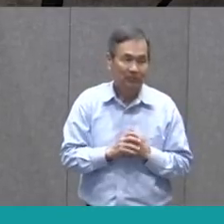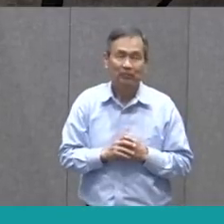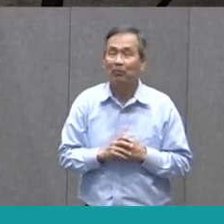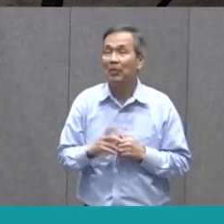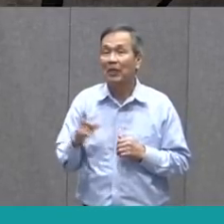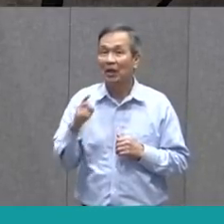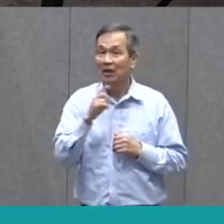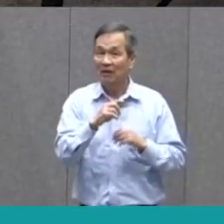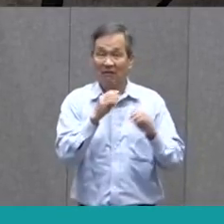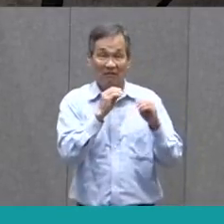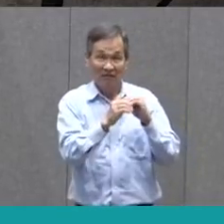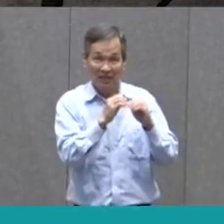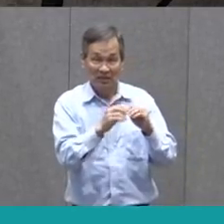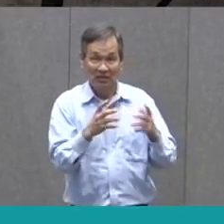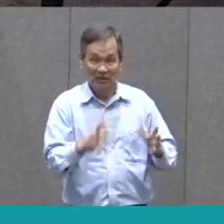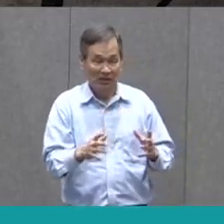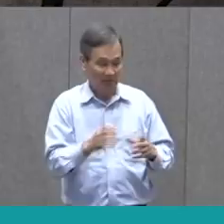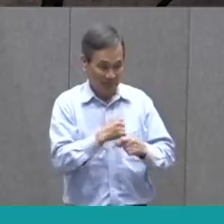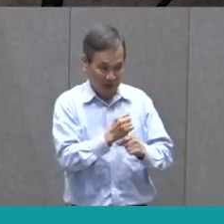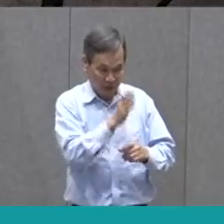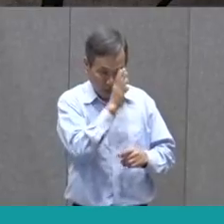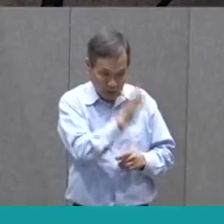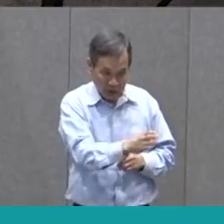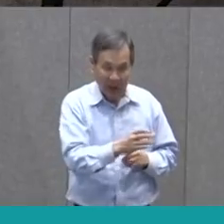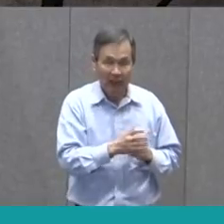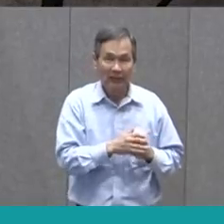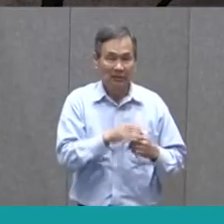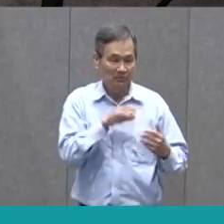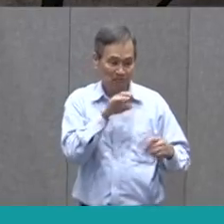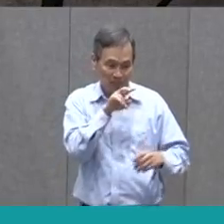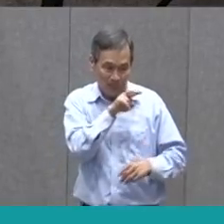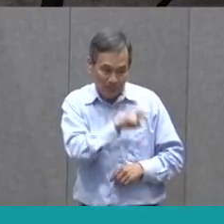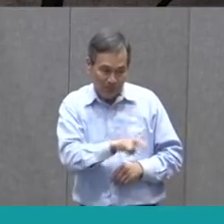She fixes and straightens and studies.